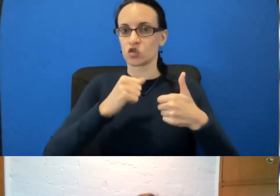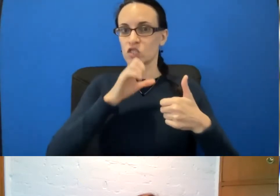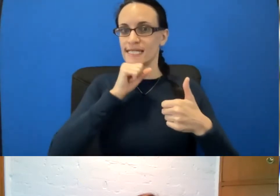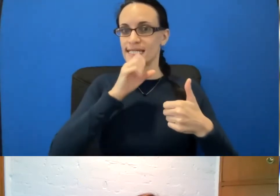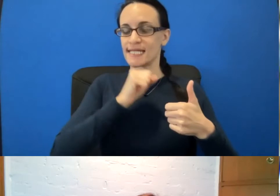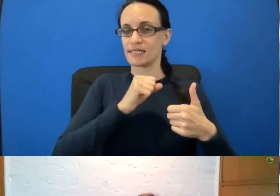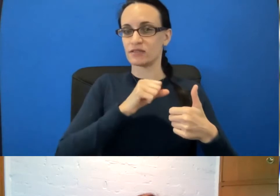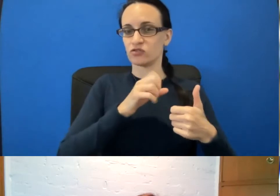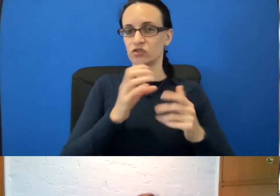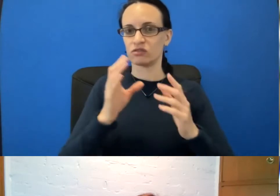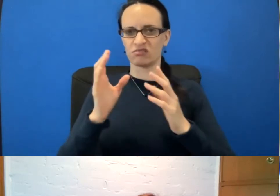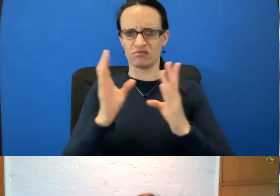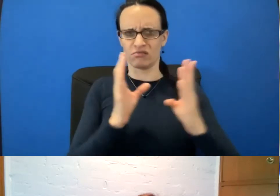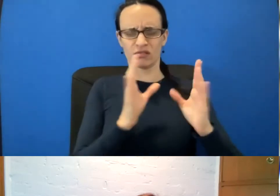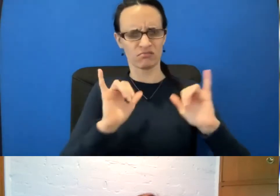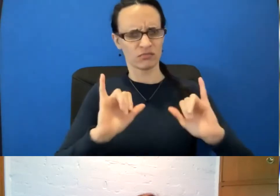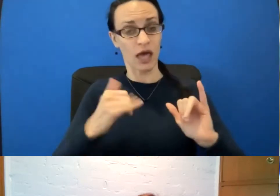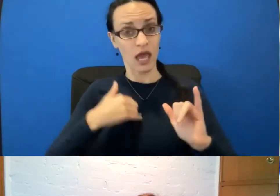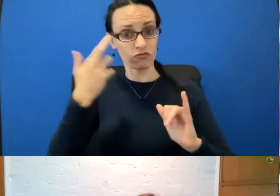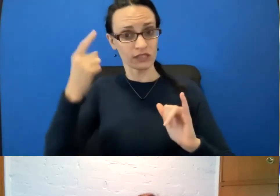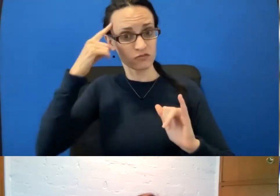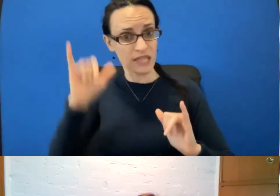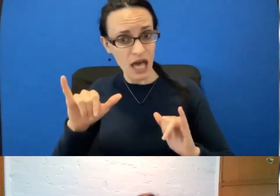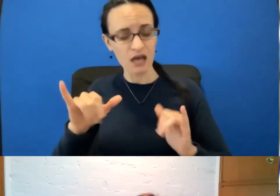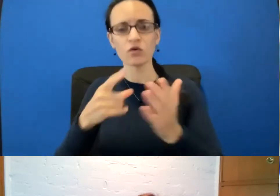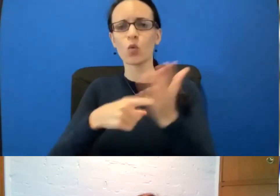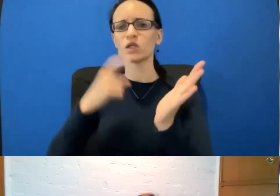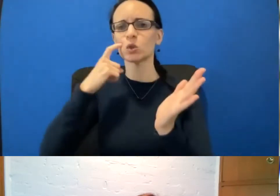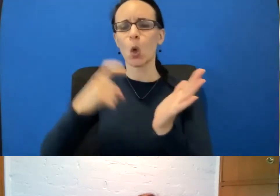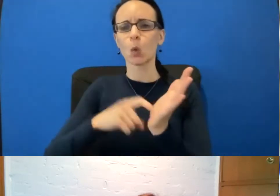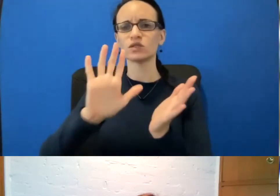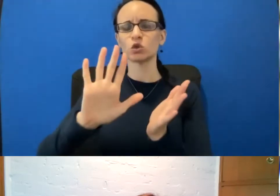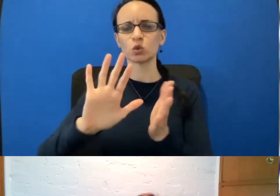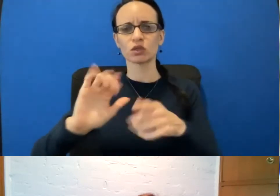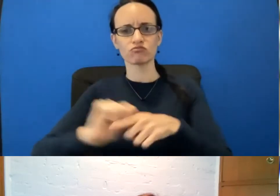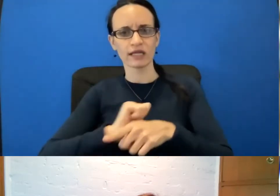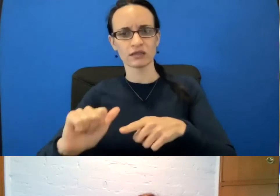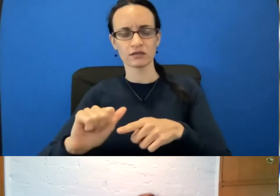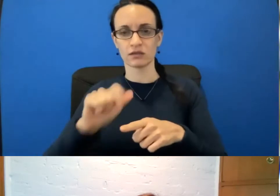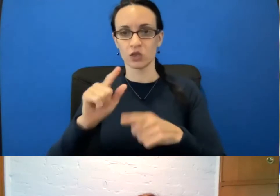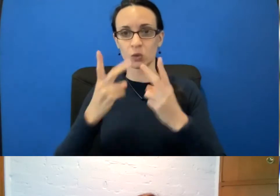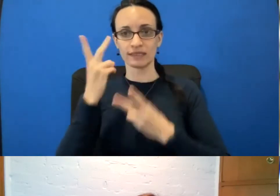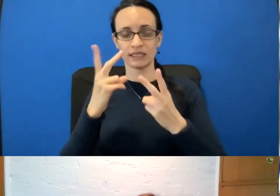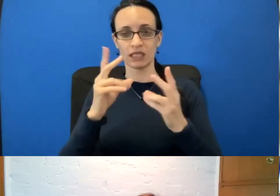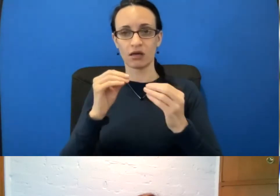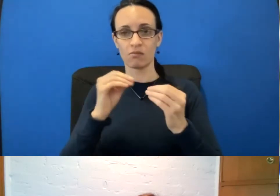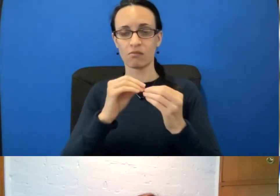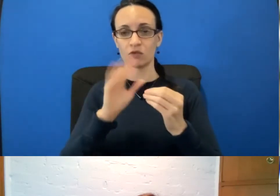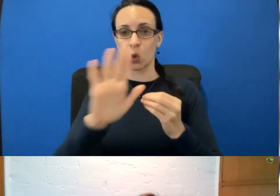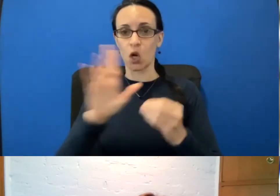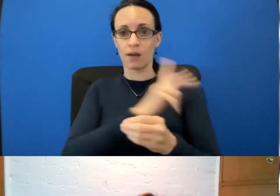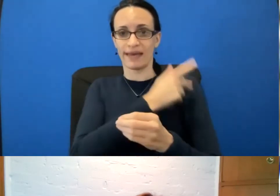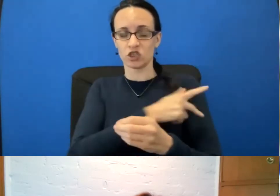that? And what are you guys seeing in your practices? Are younger women coming in and asking to be screened these days?